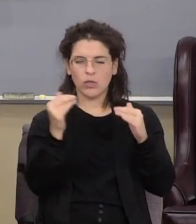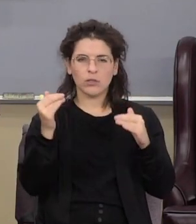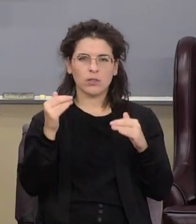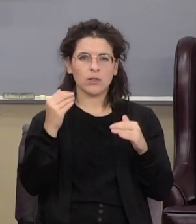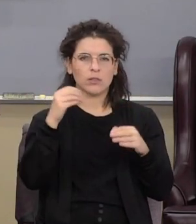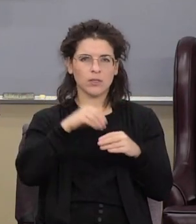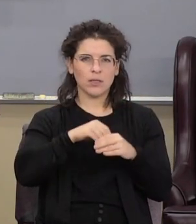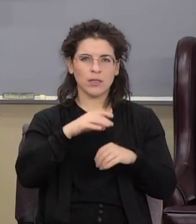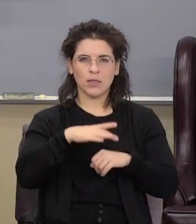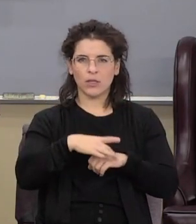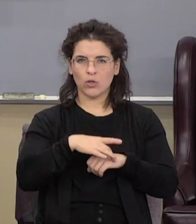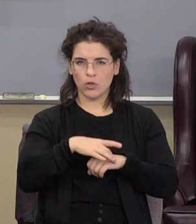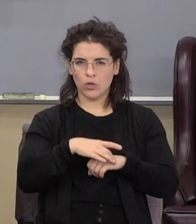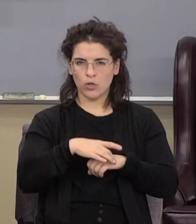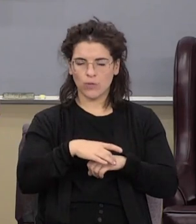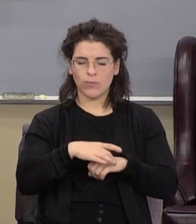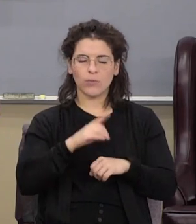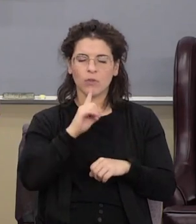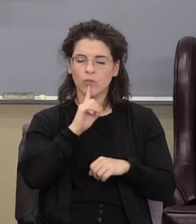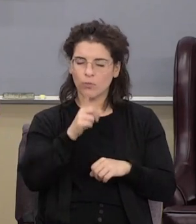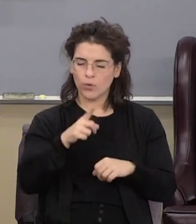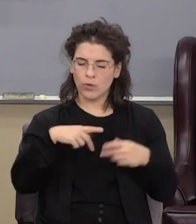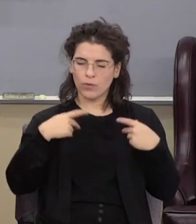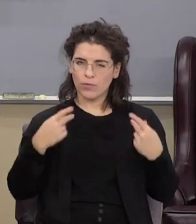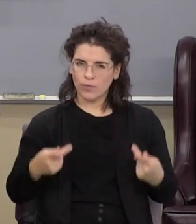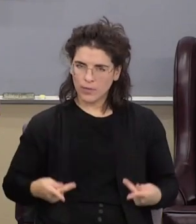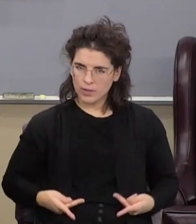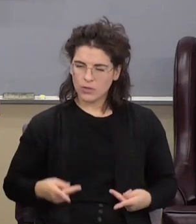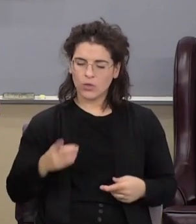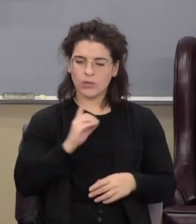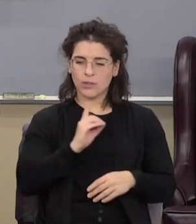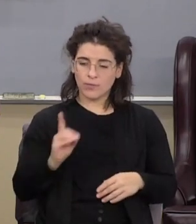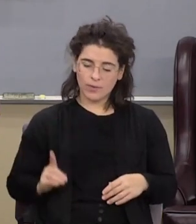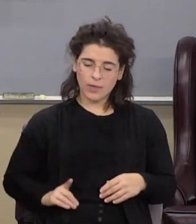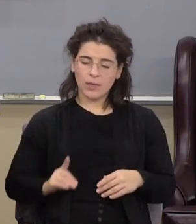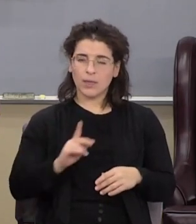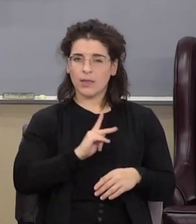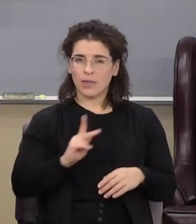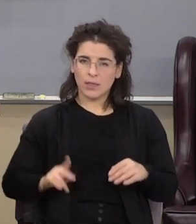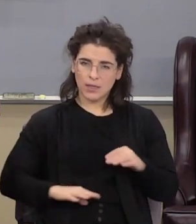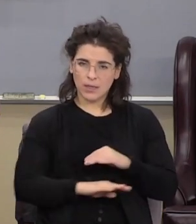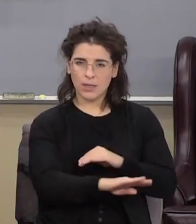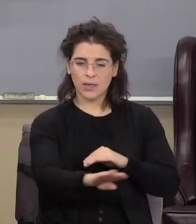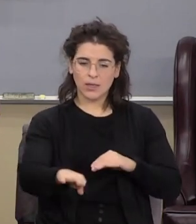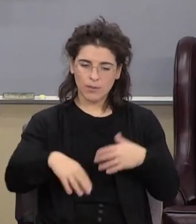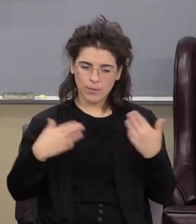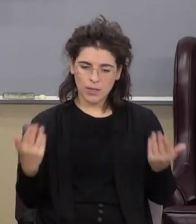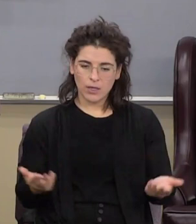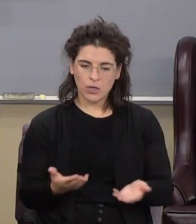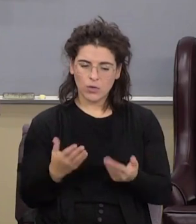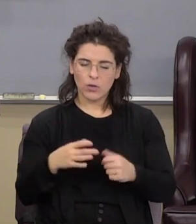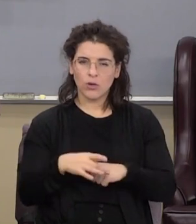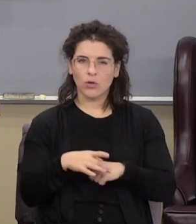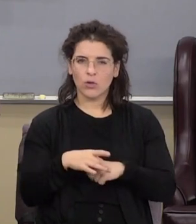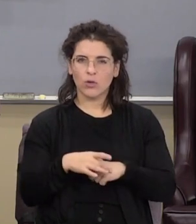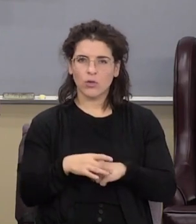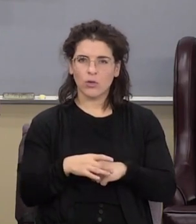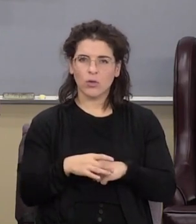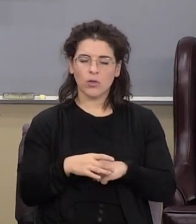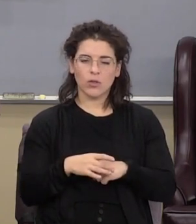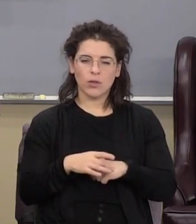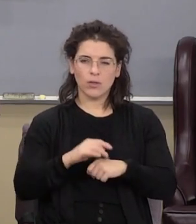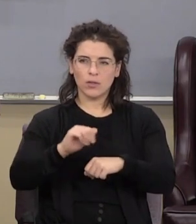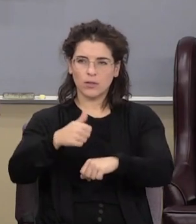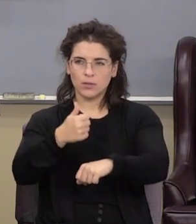in the earth this is a literal physical Davidic kingdom in the earth headquartered at